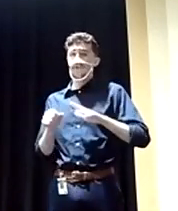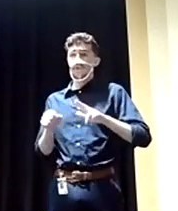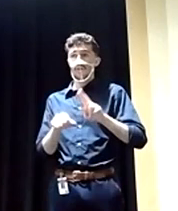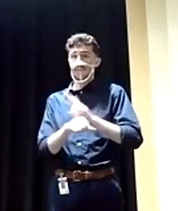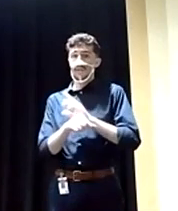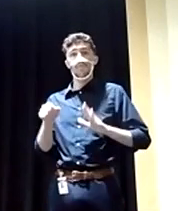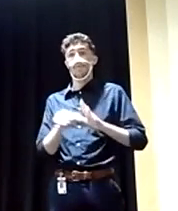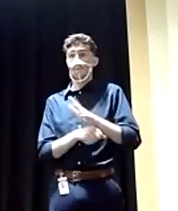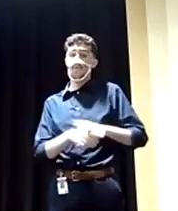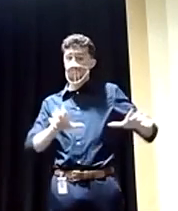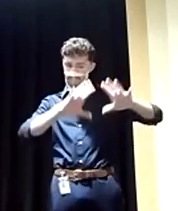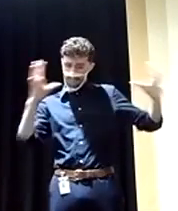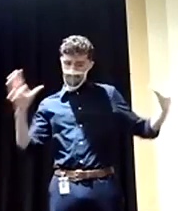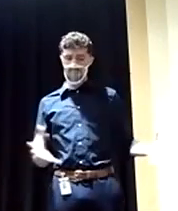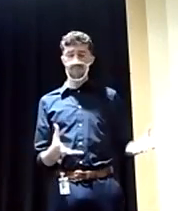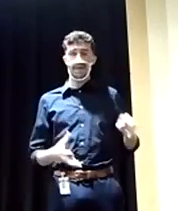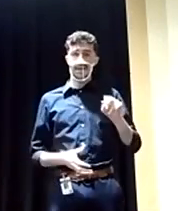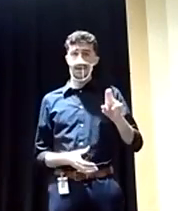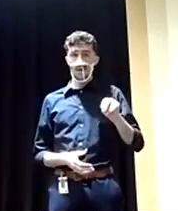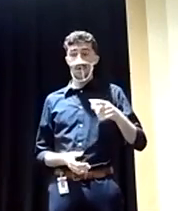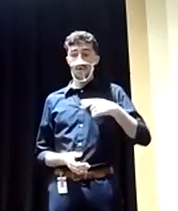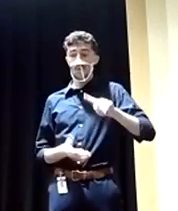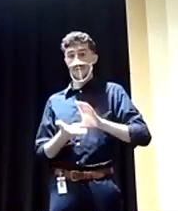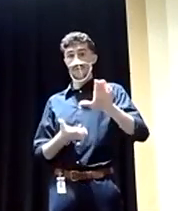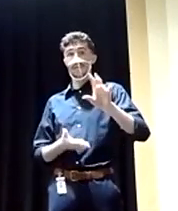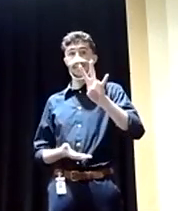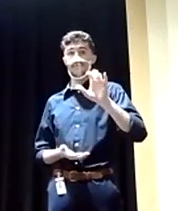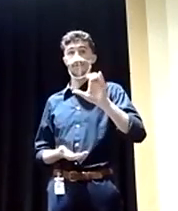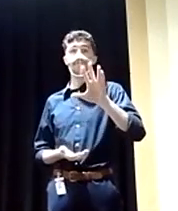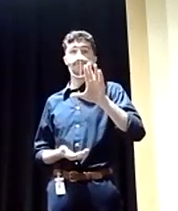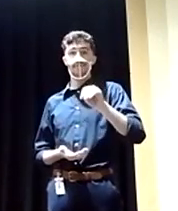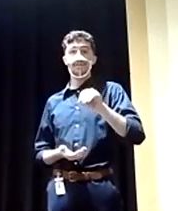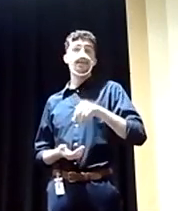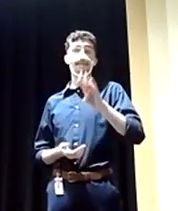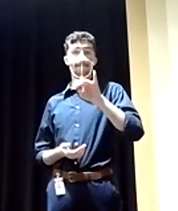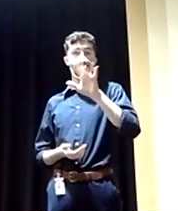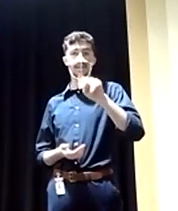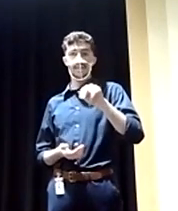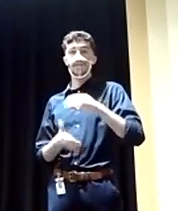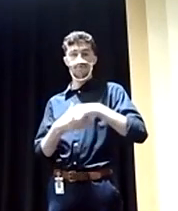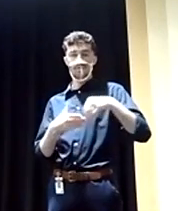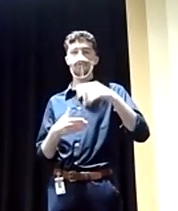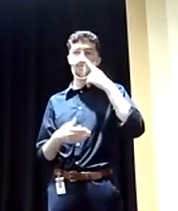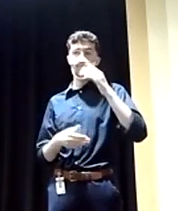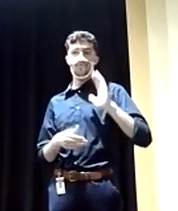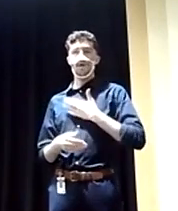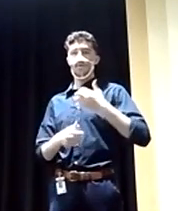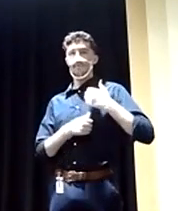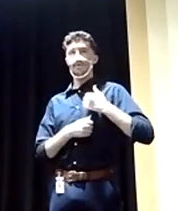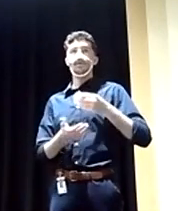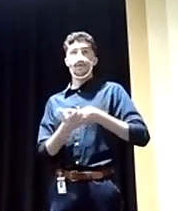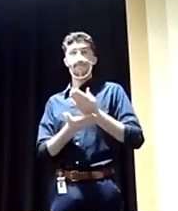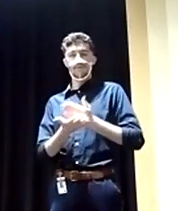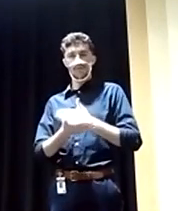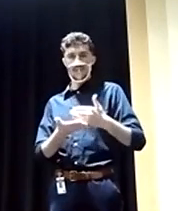spending. We spend an enormous $750 billion on our military budget. And so